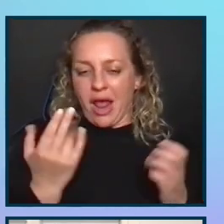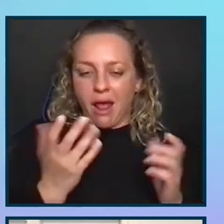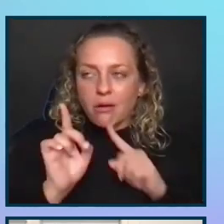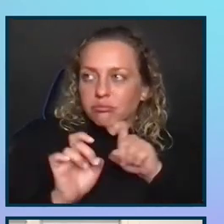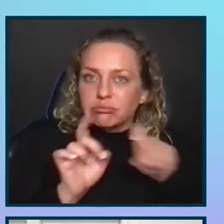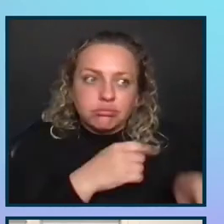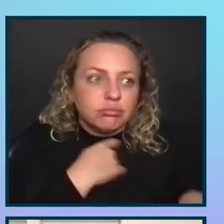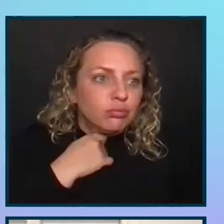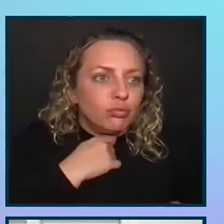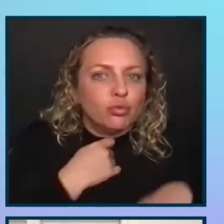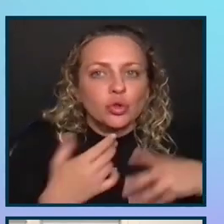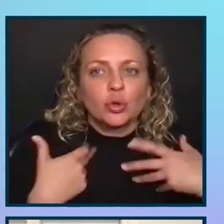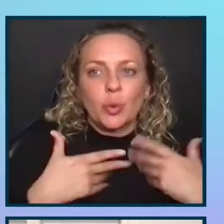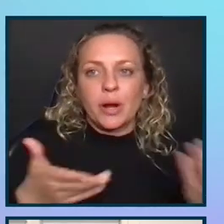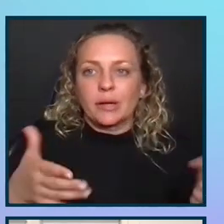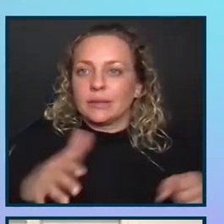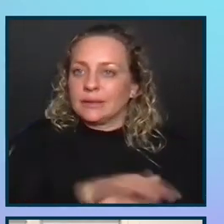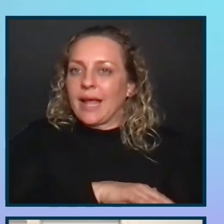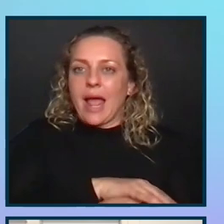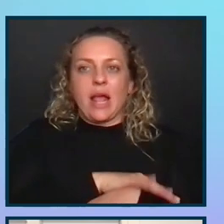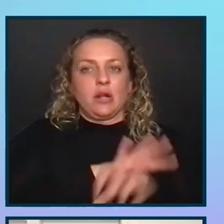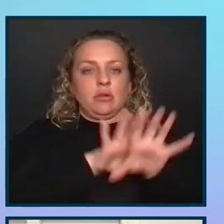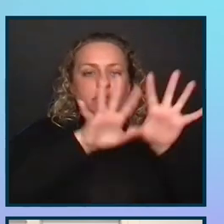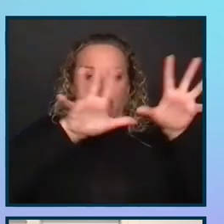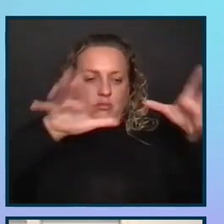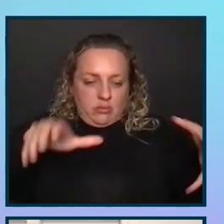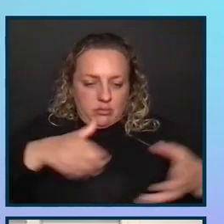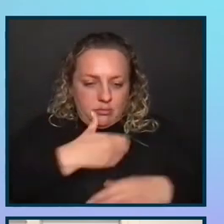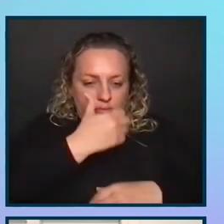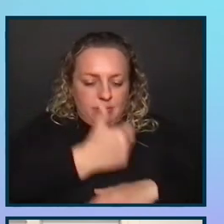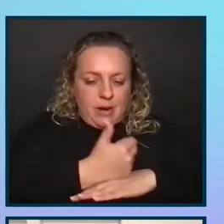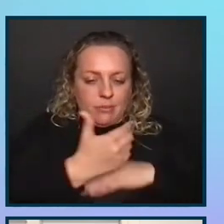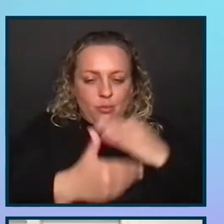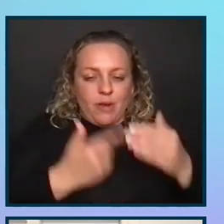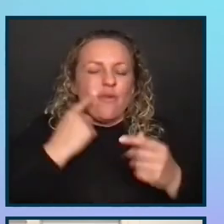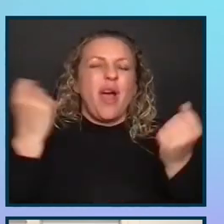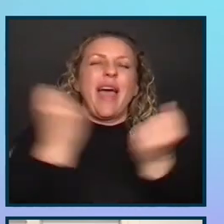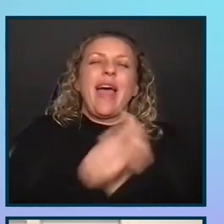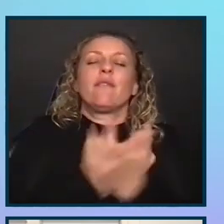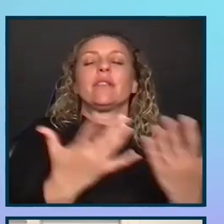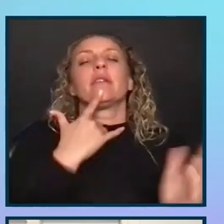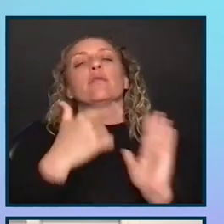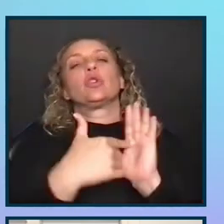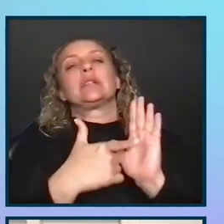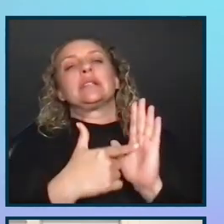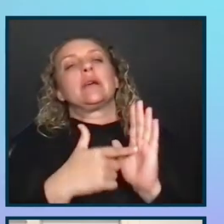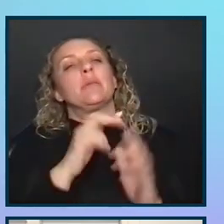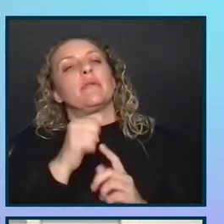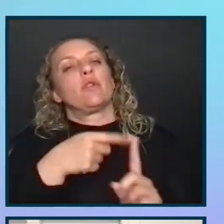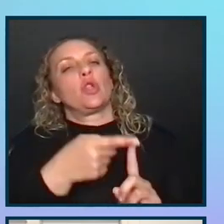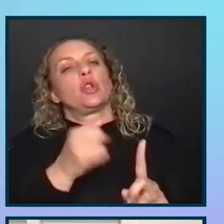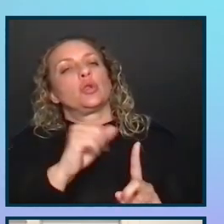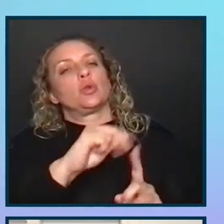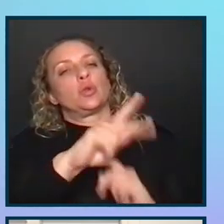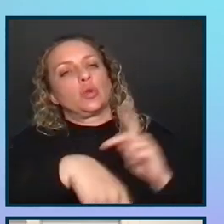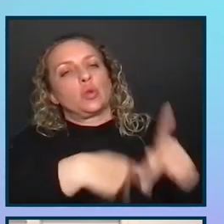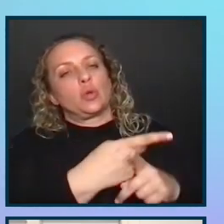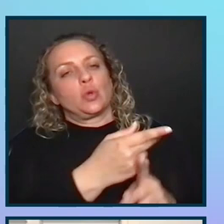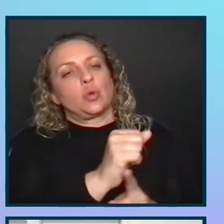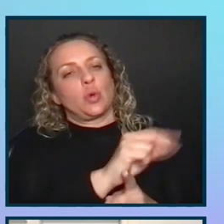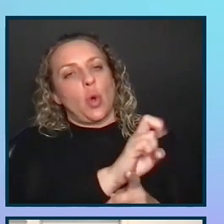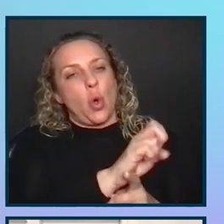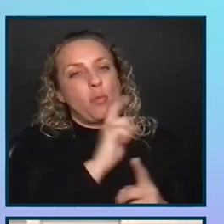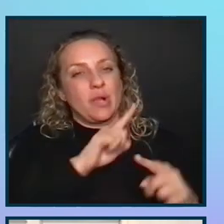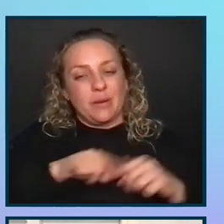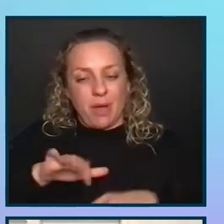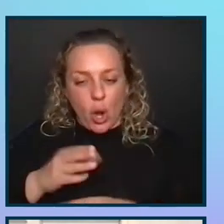you know, let's question the entire established process for everything. For example, does scoping really depend on budget if you're